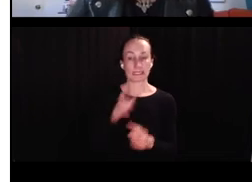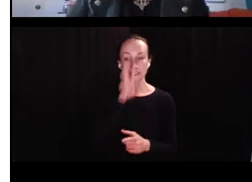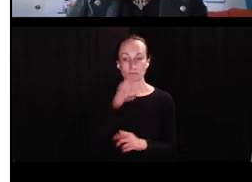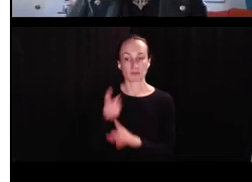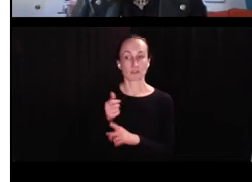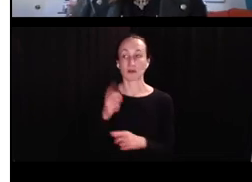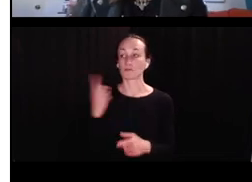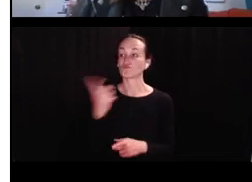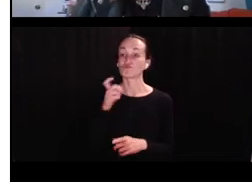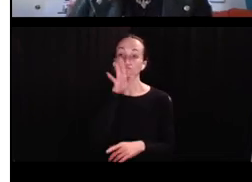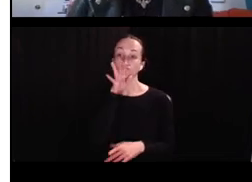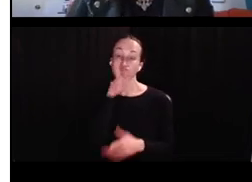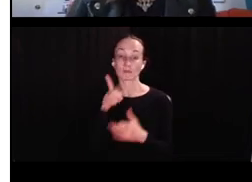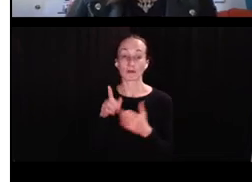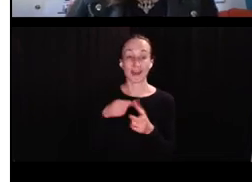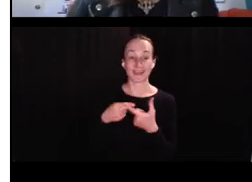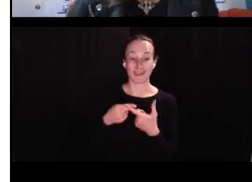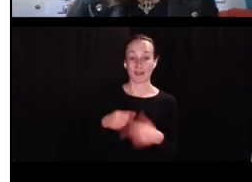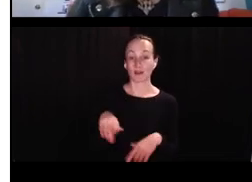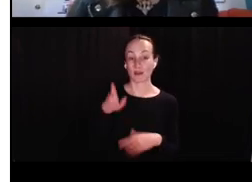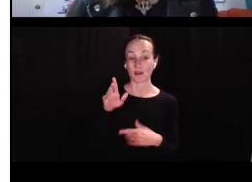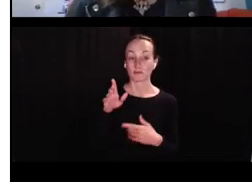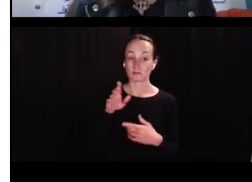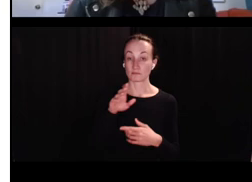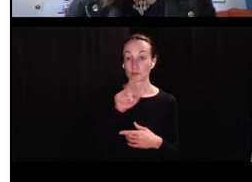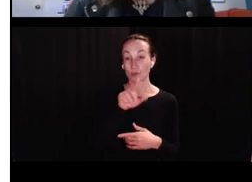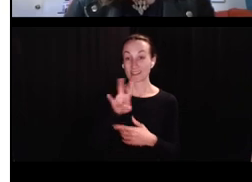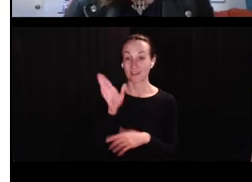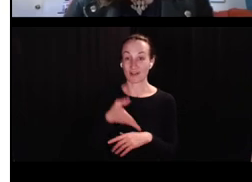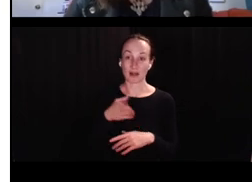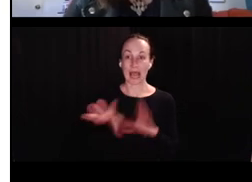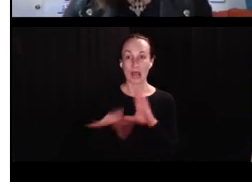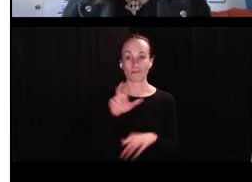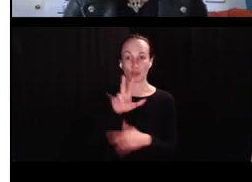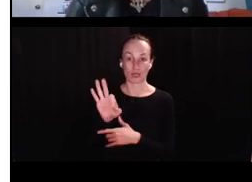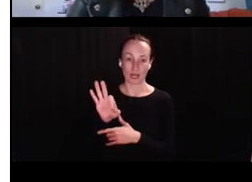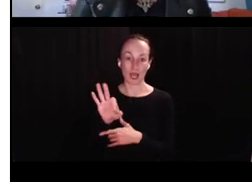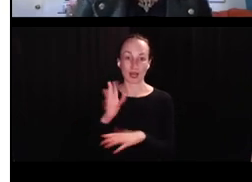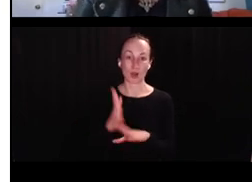and this is spontaneous speech. Um, 27 children over-regulized at least once.